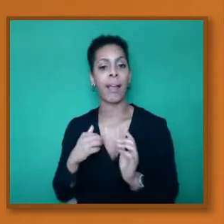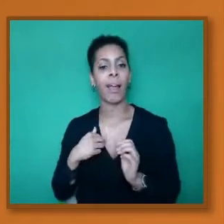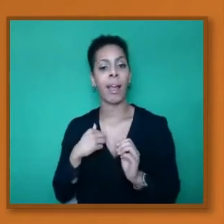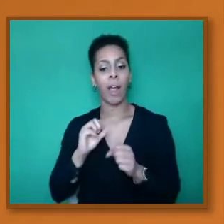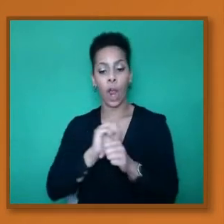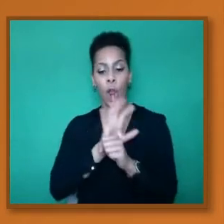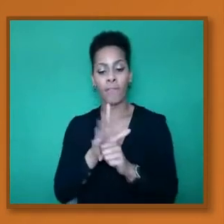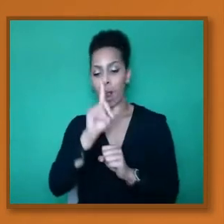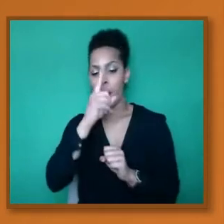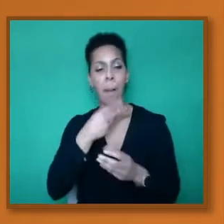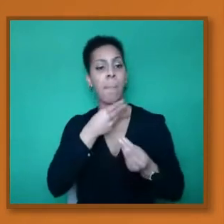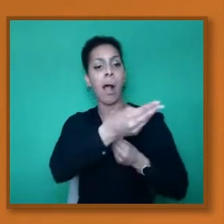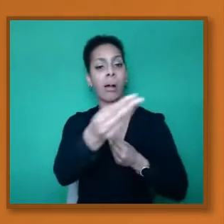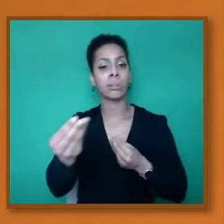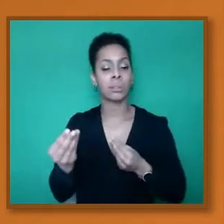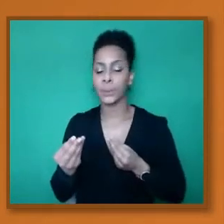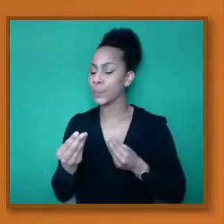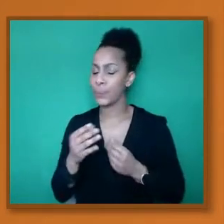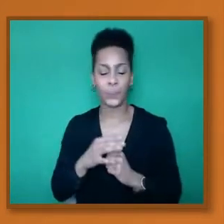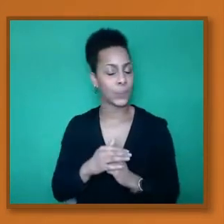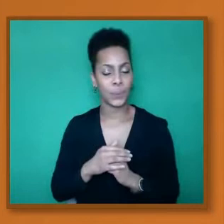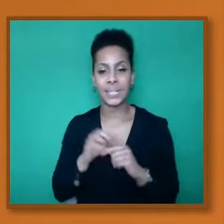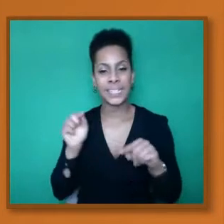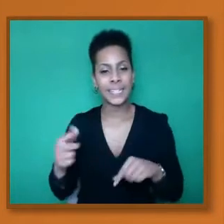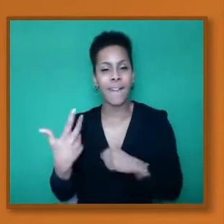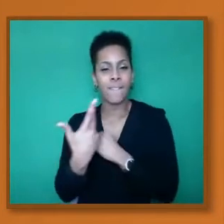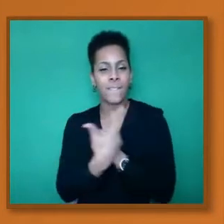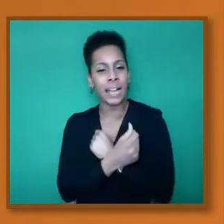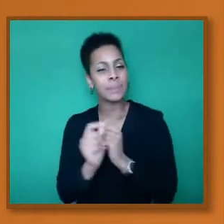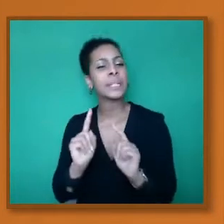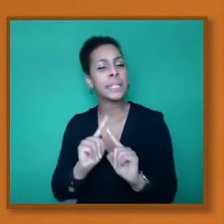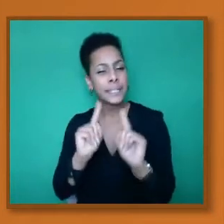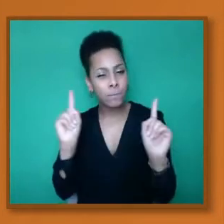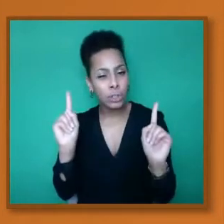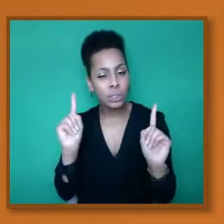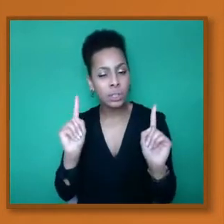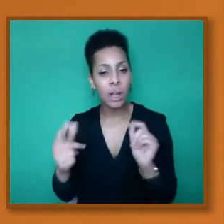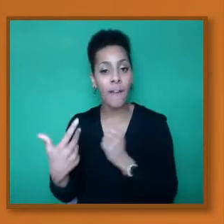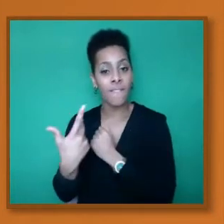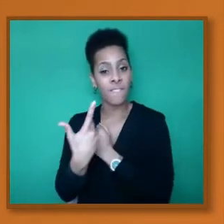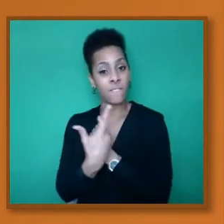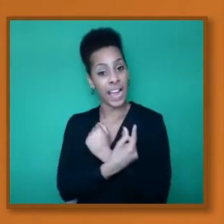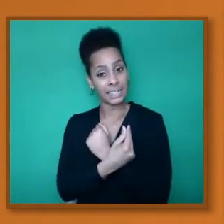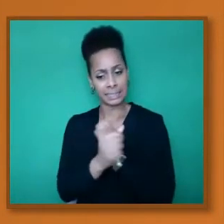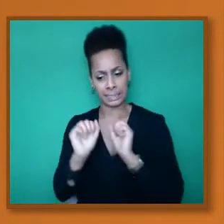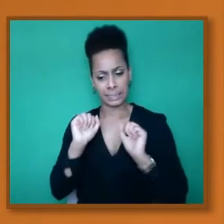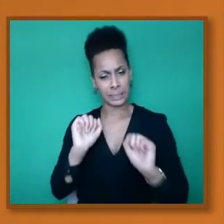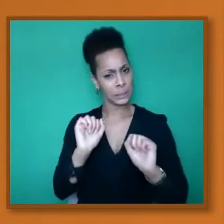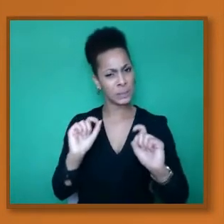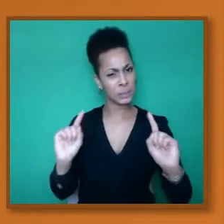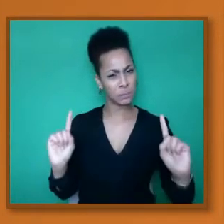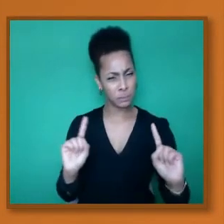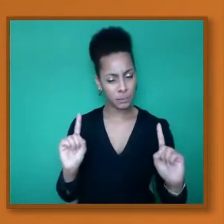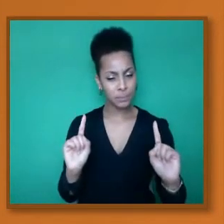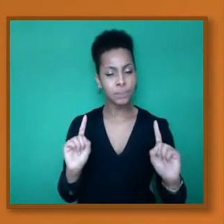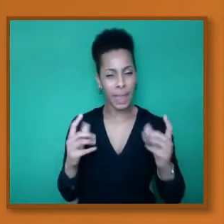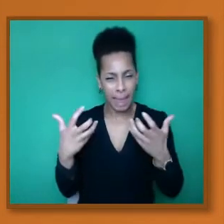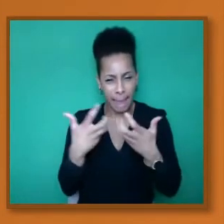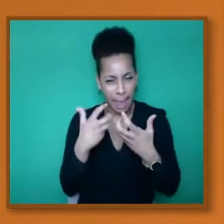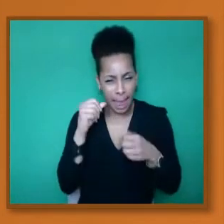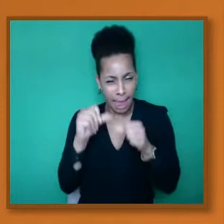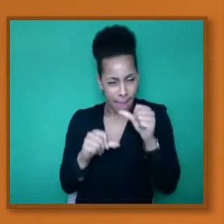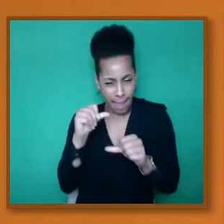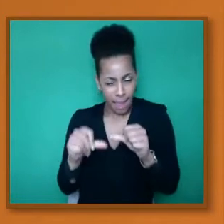type of protection that we're dealing with here. What the vaccine does, if we can click to the next slide, is that it